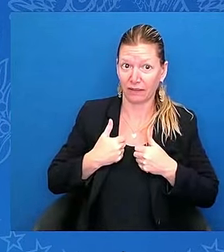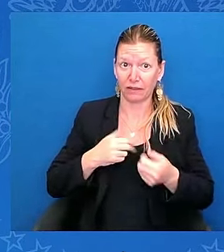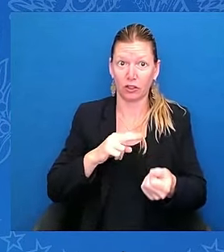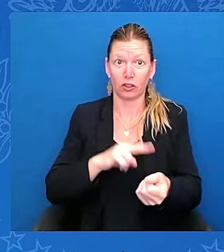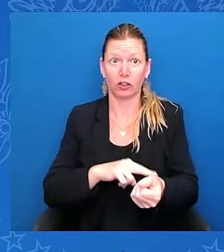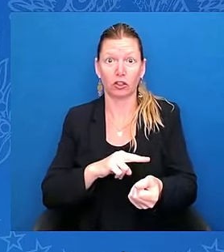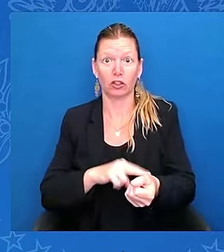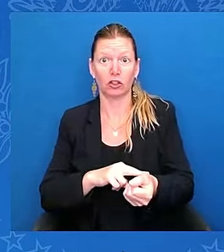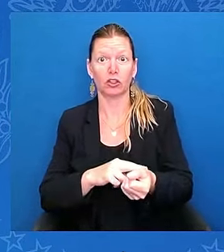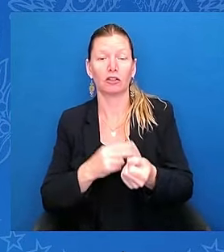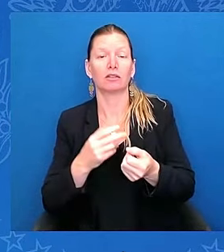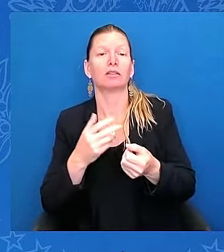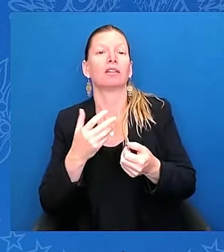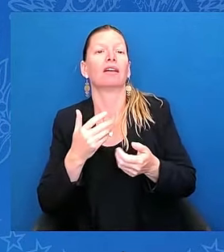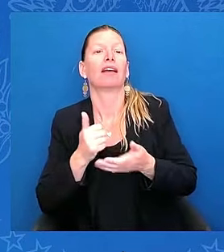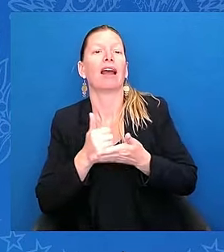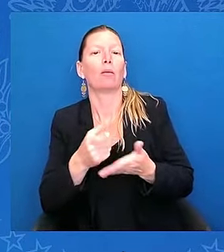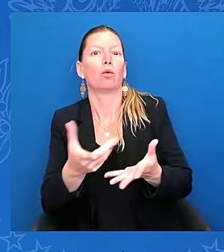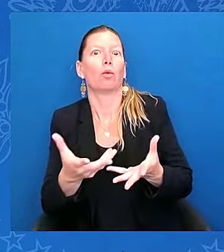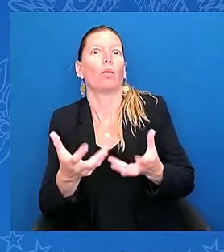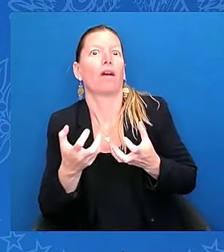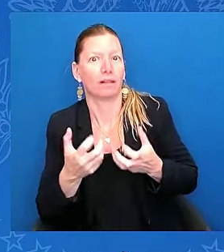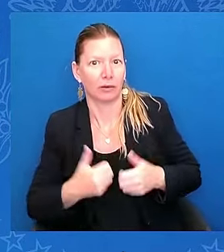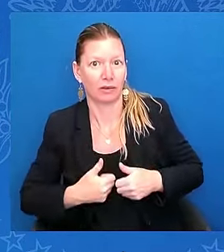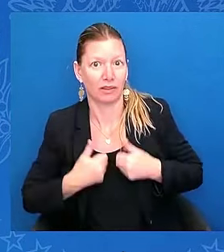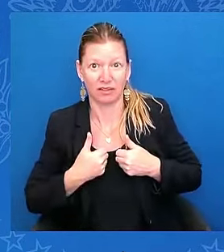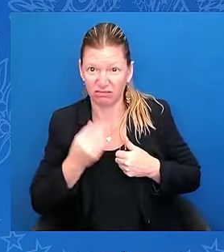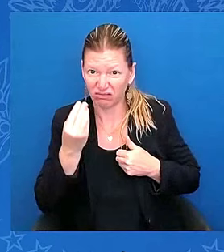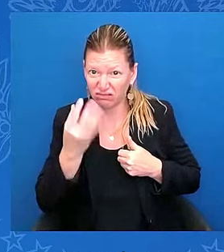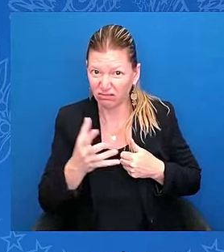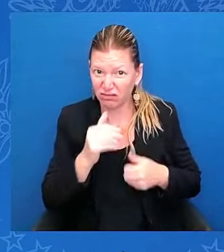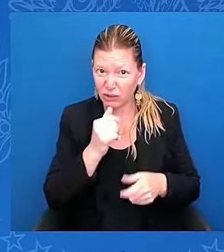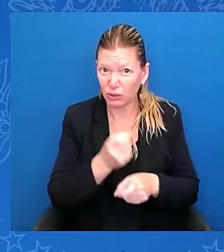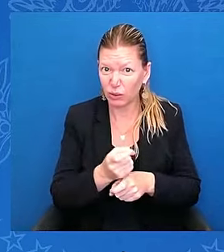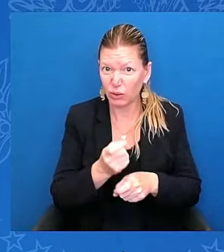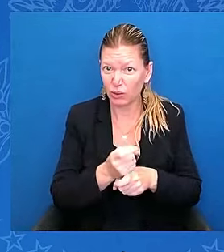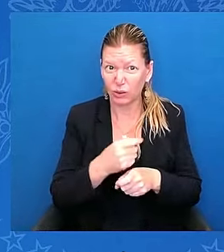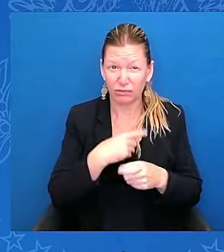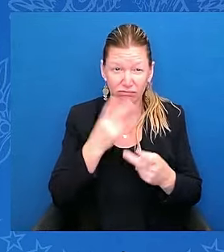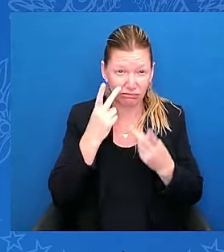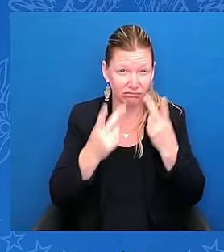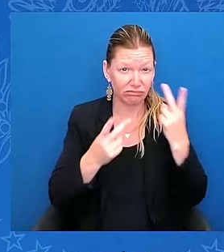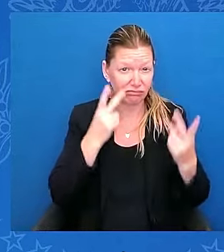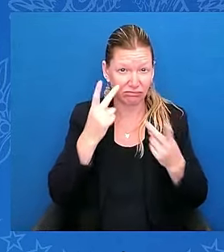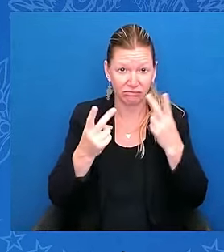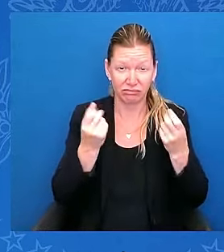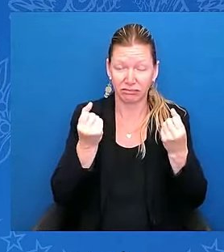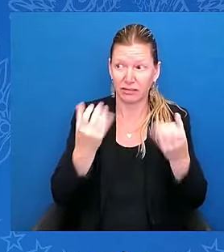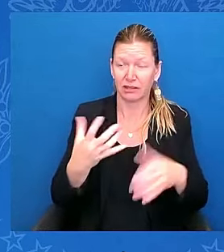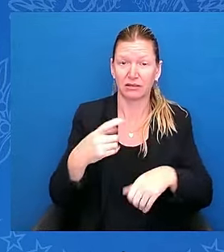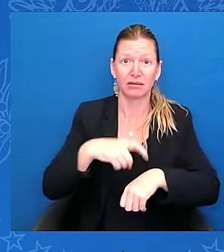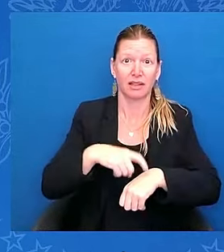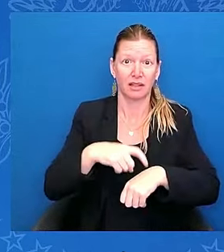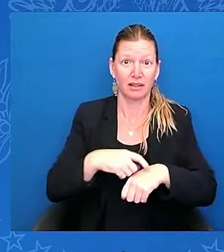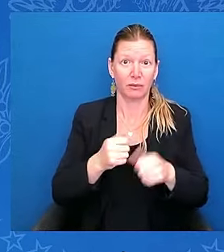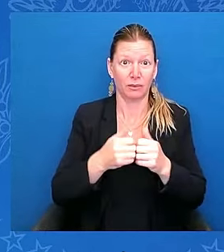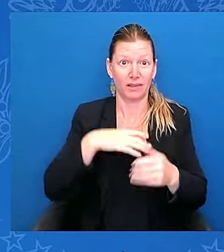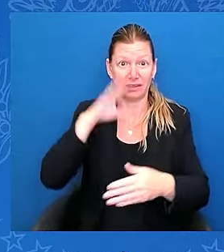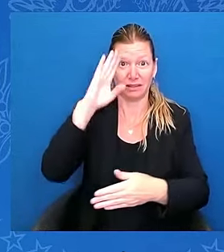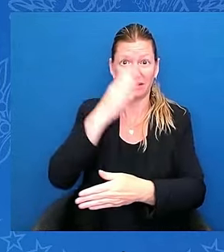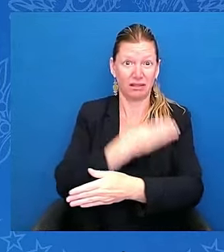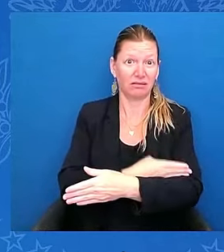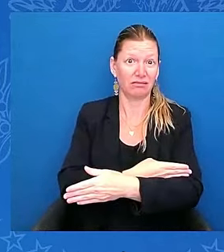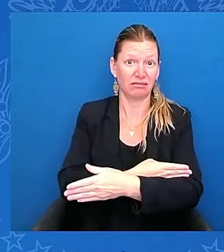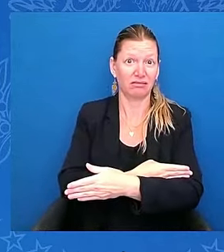son, a lot of time. And, you know, it's — if there's any angels in heaven, they're all nurses, men and women.